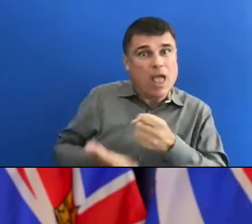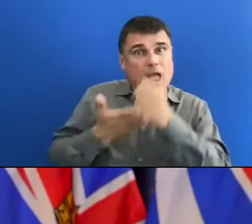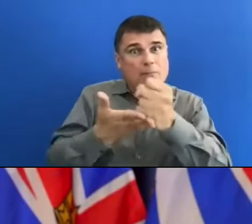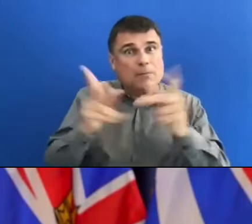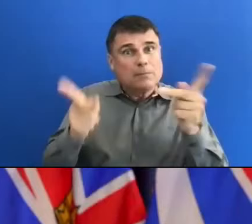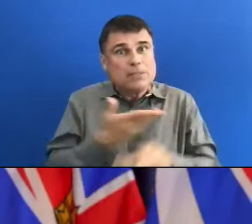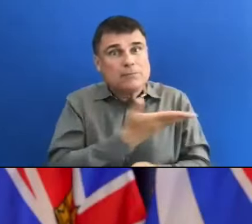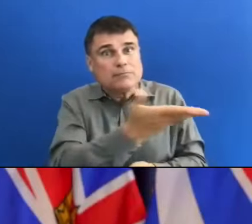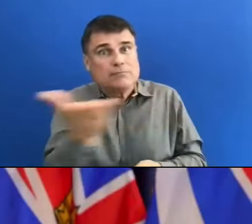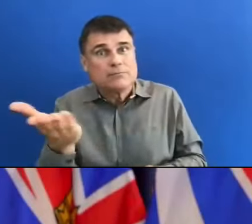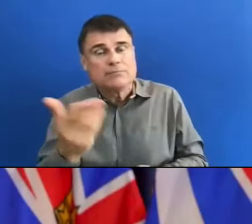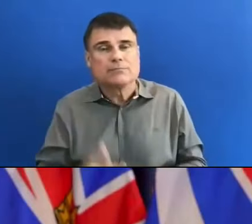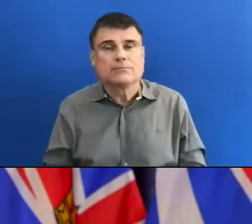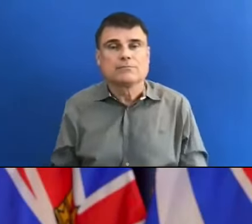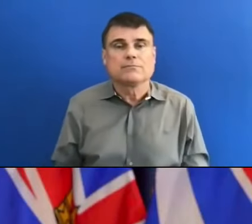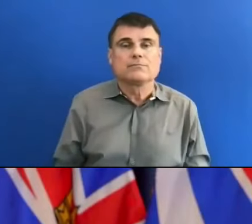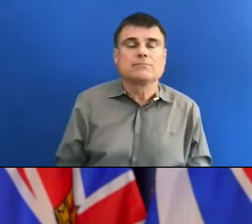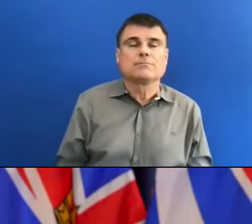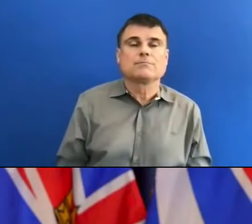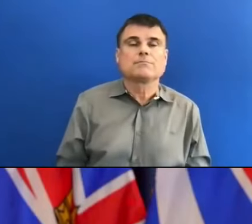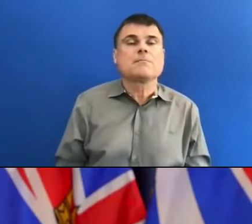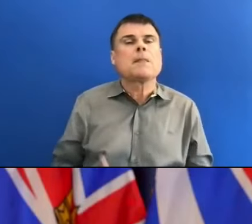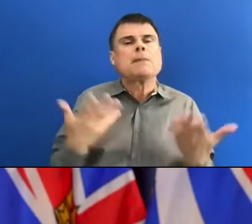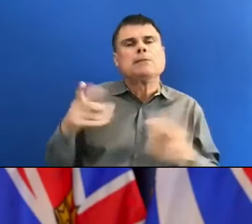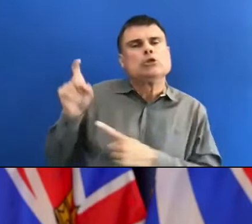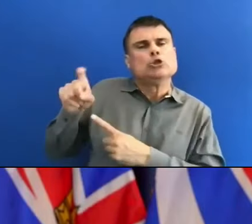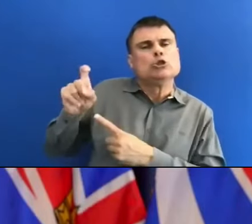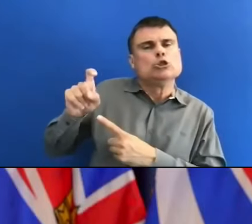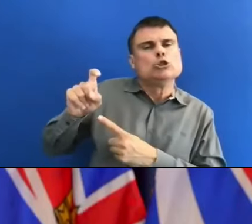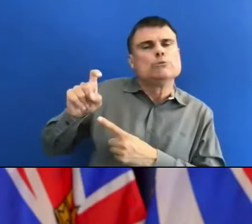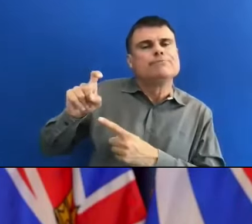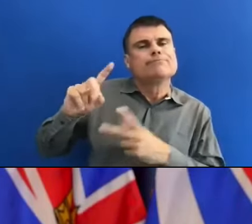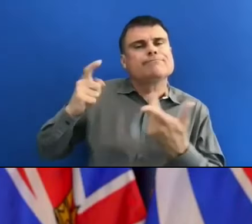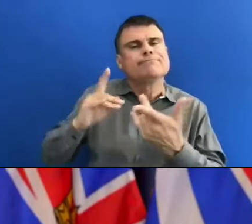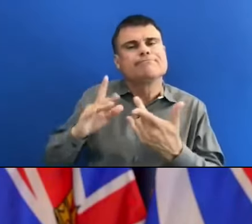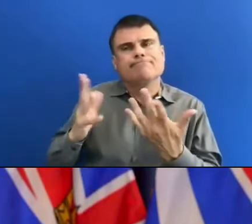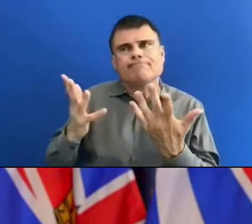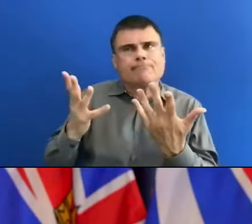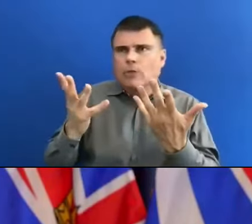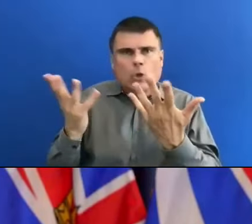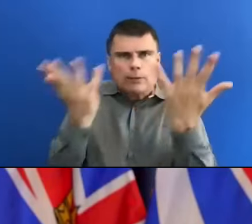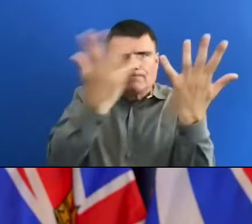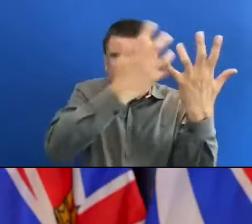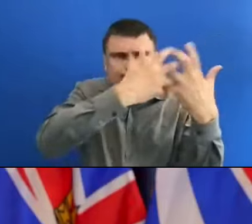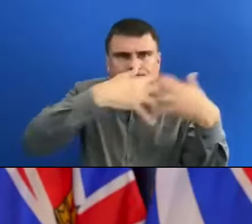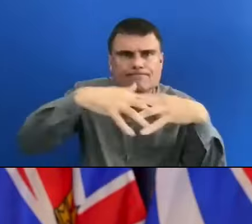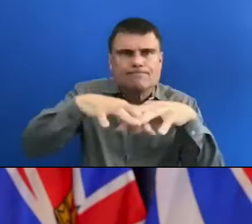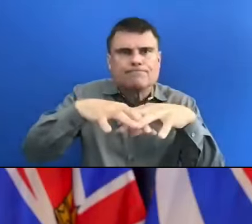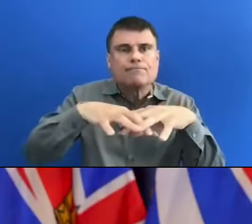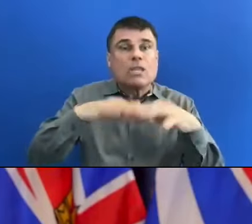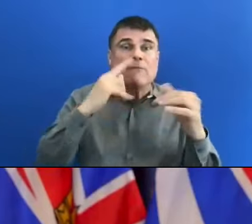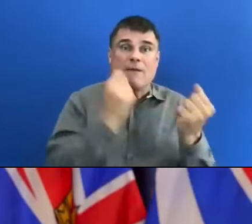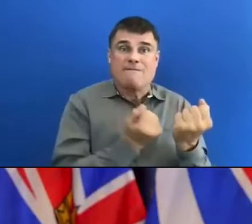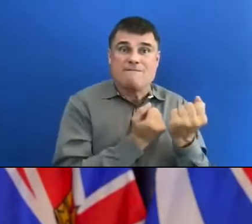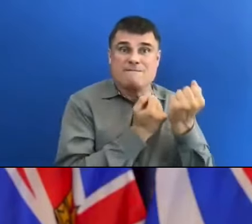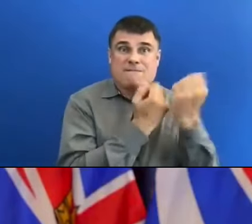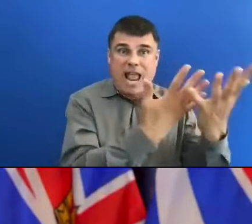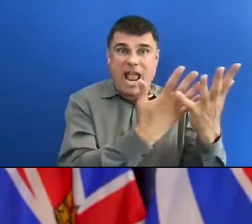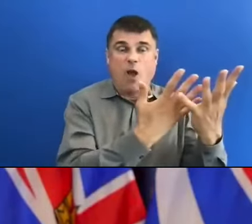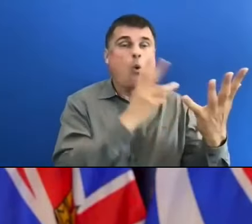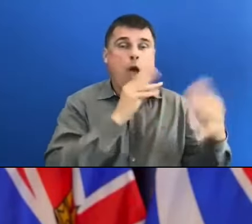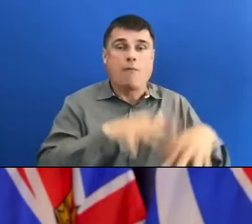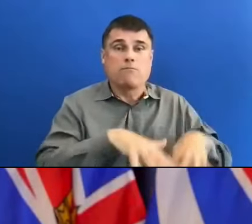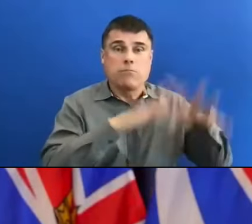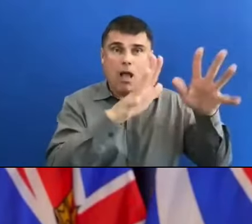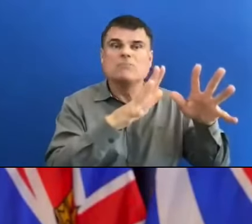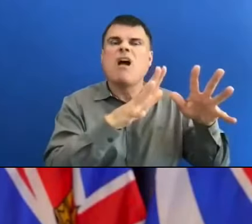been a provincial coordinated response like we see for wildfires or flooding? Well, that's a very good question. And we